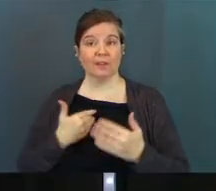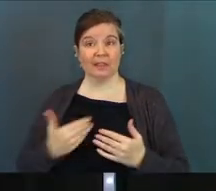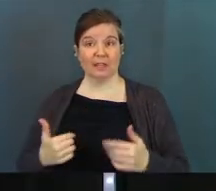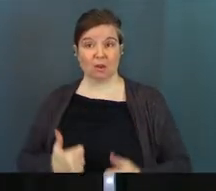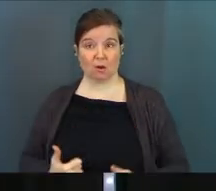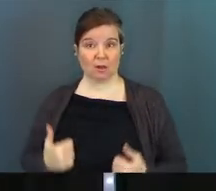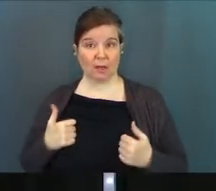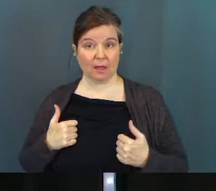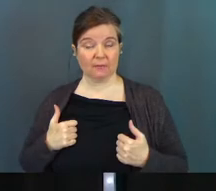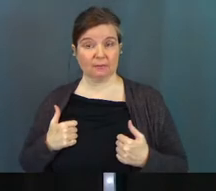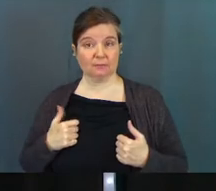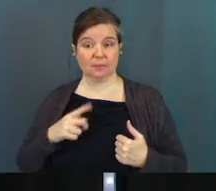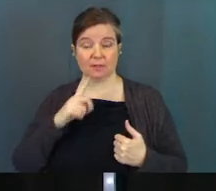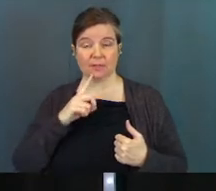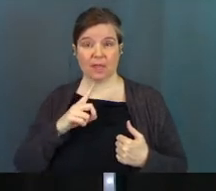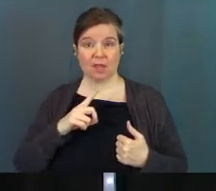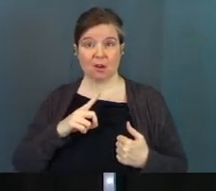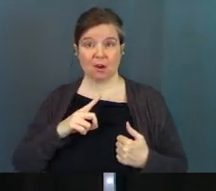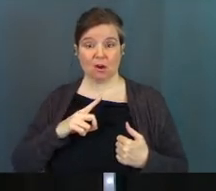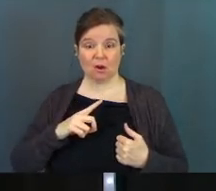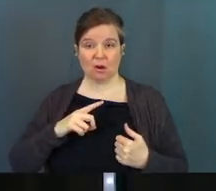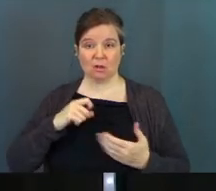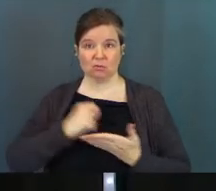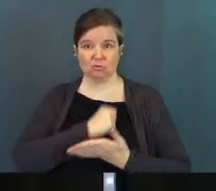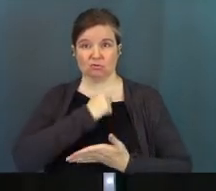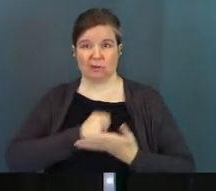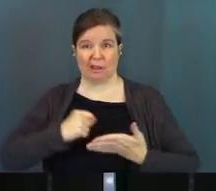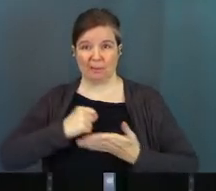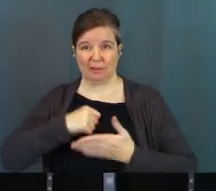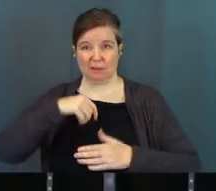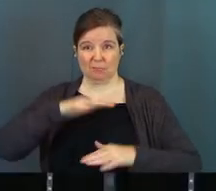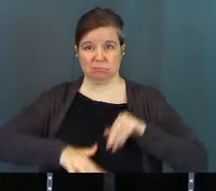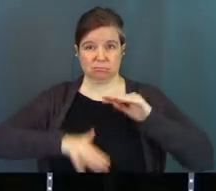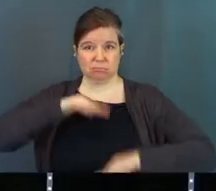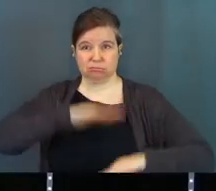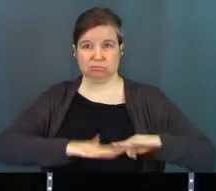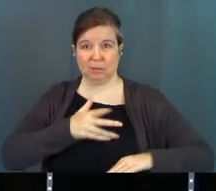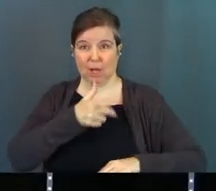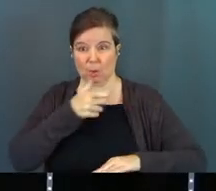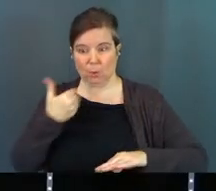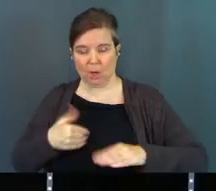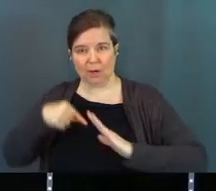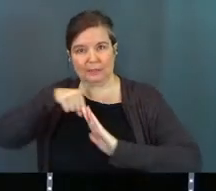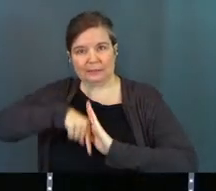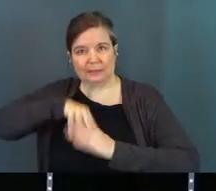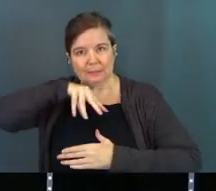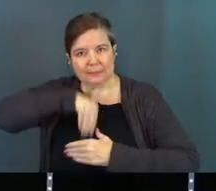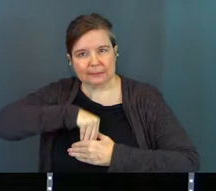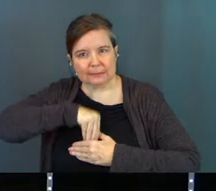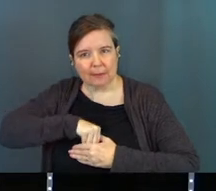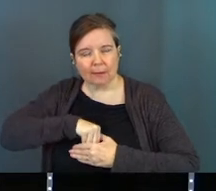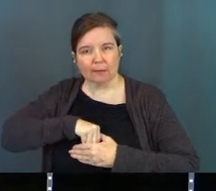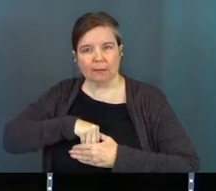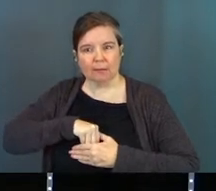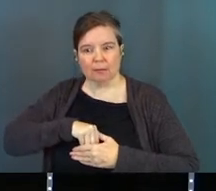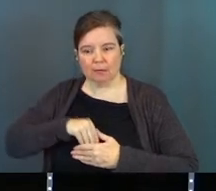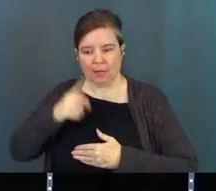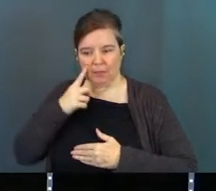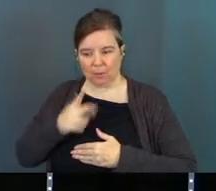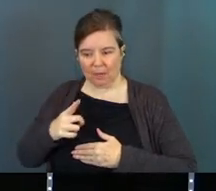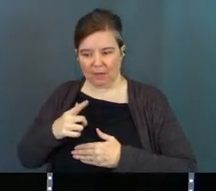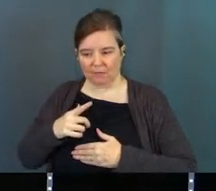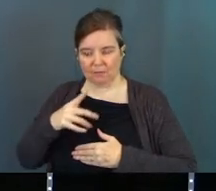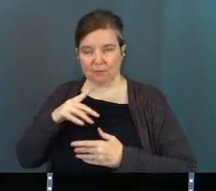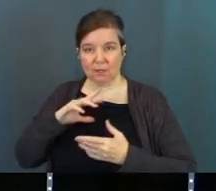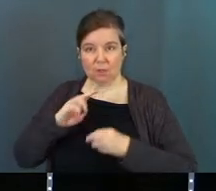things in our lives that are trampling the deep parts of who we are. You guys get what I'm saying? I think we all have things going